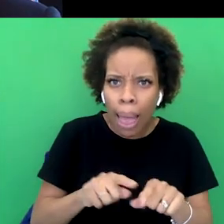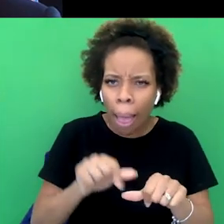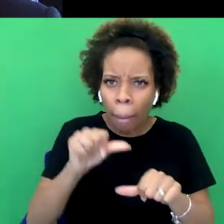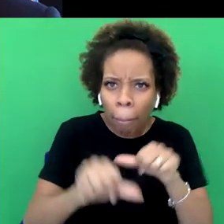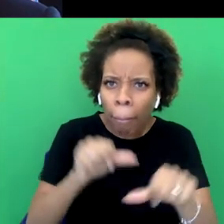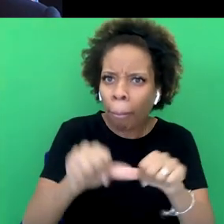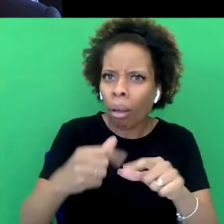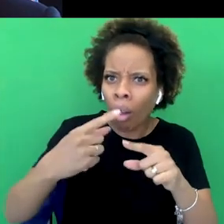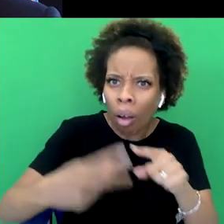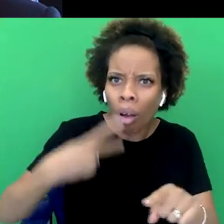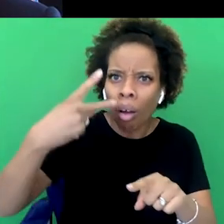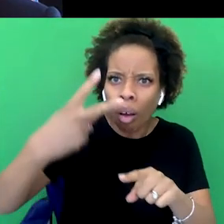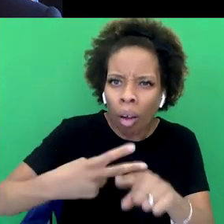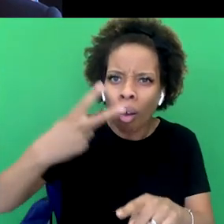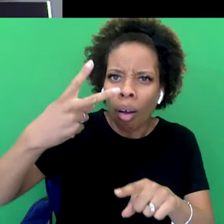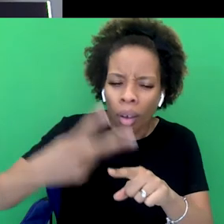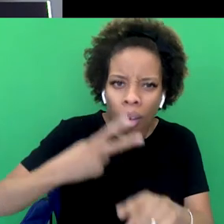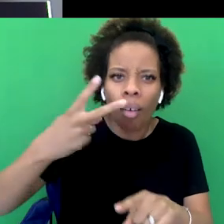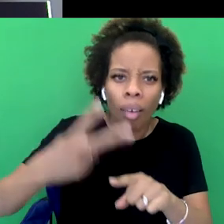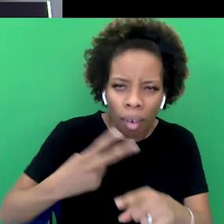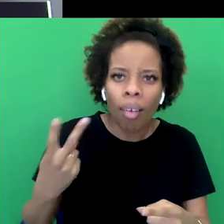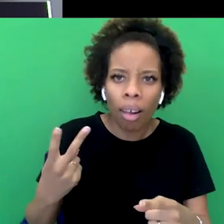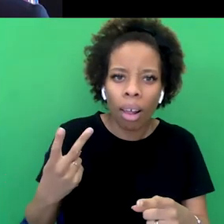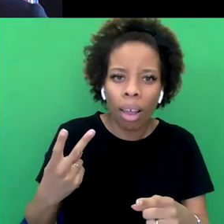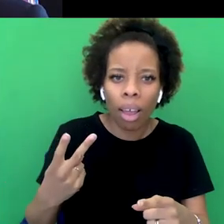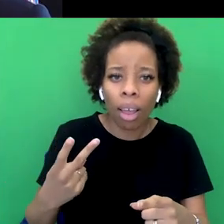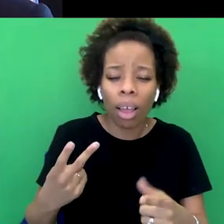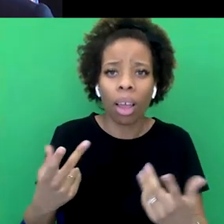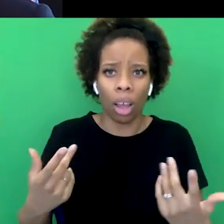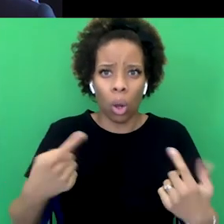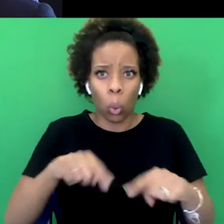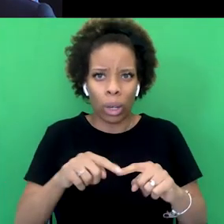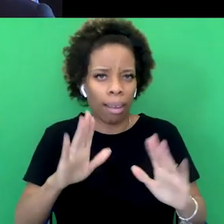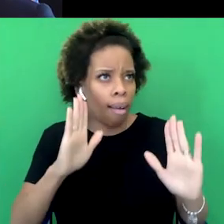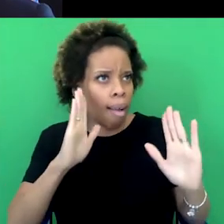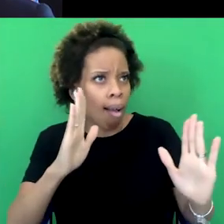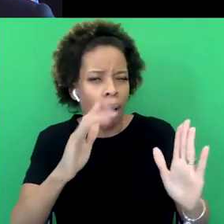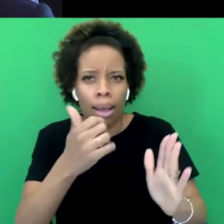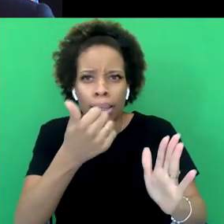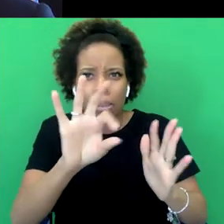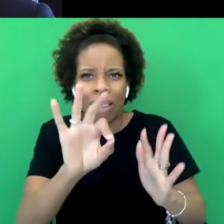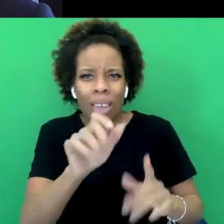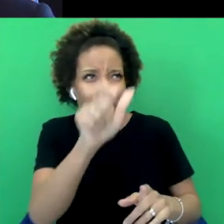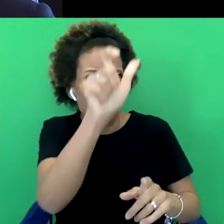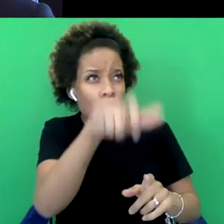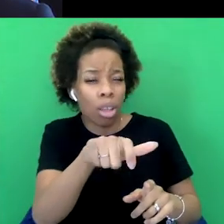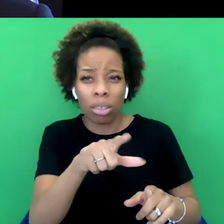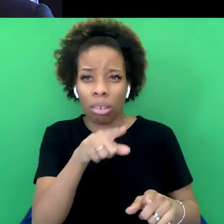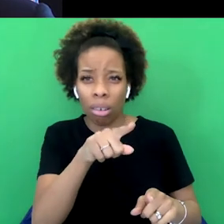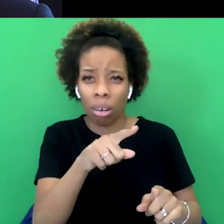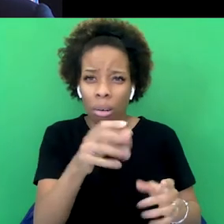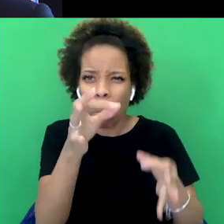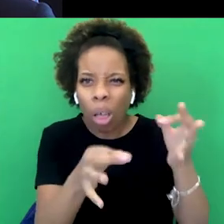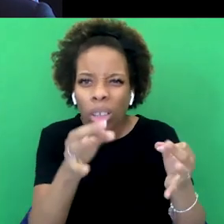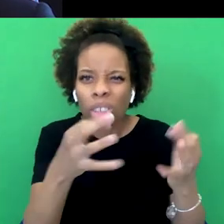of idolise a certain type of politician, a certain type of powerful person, because they epitomise the sort of